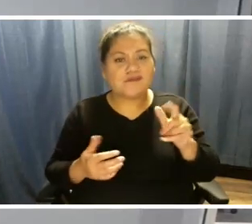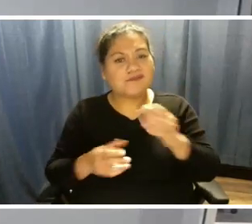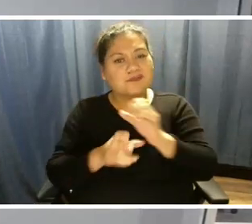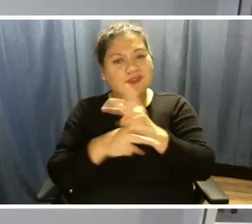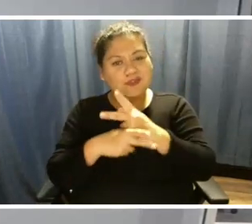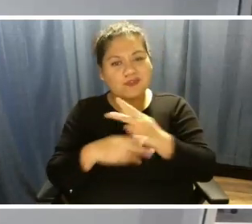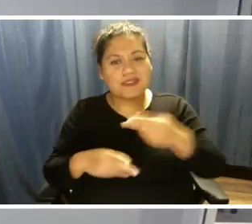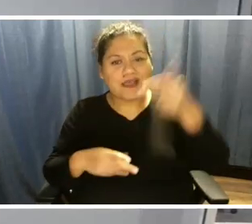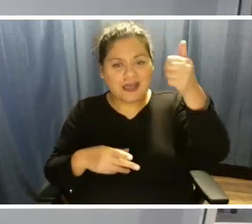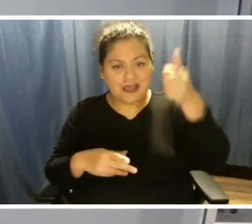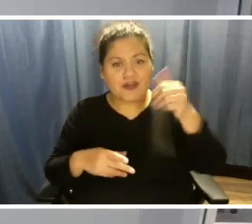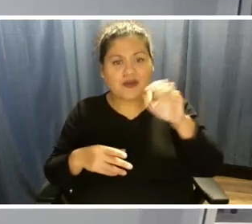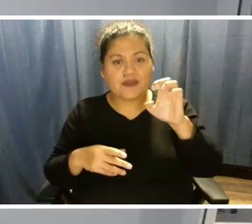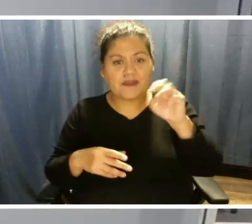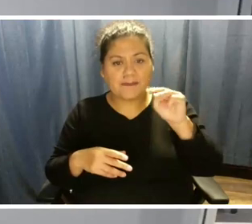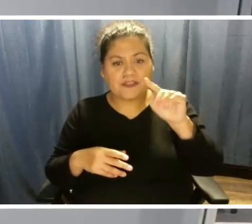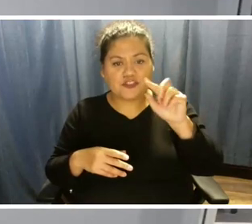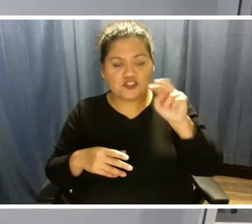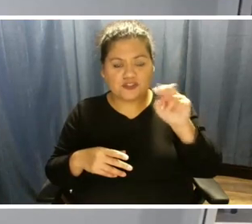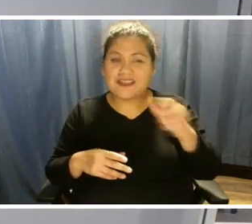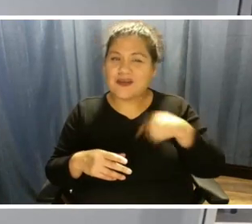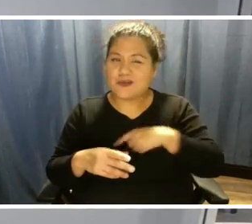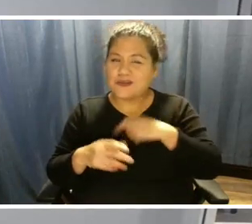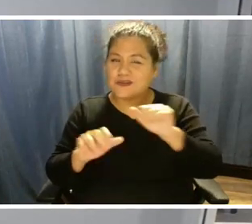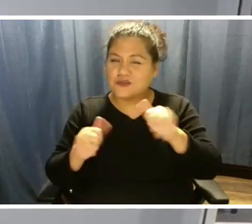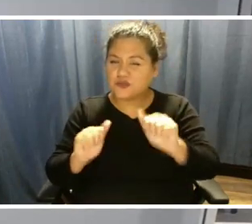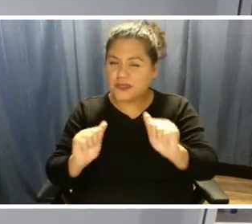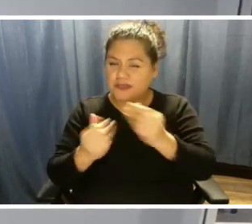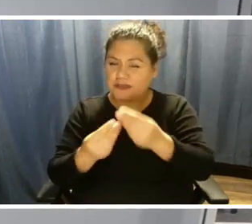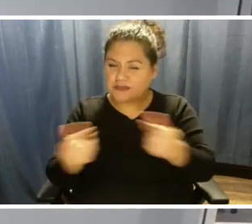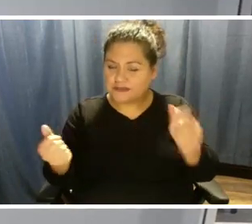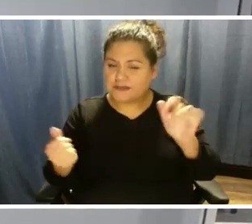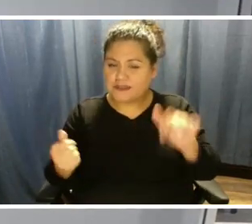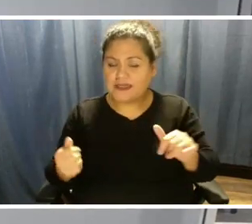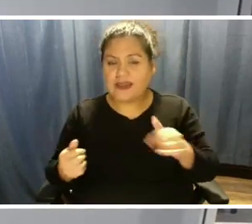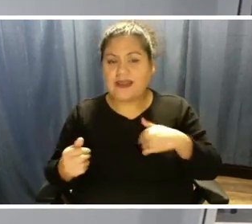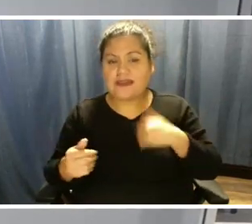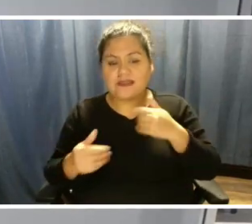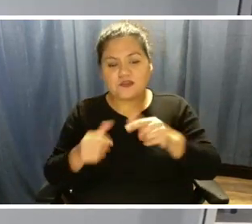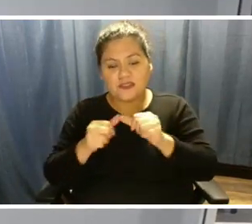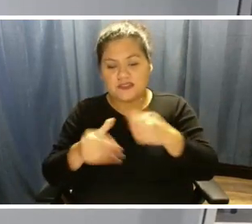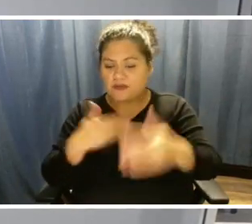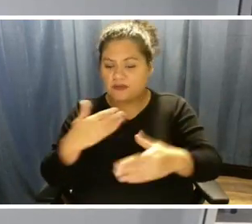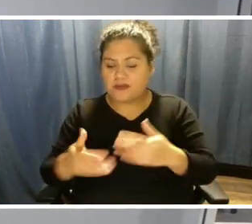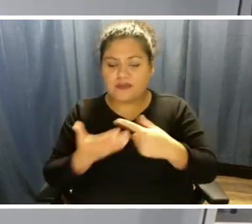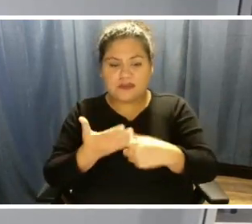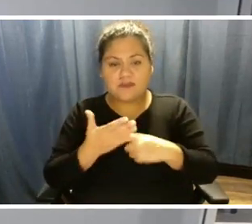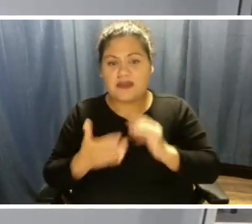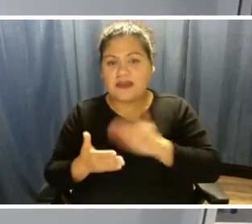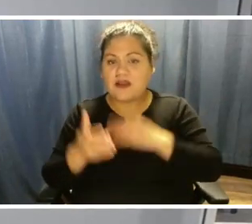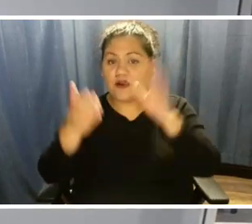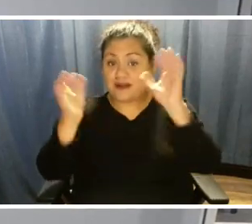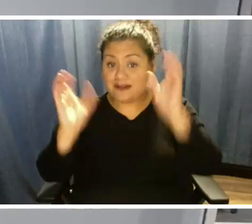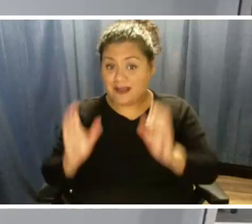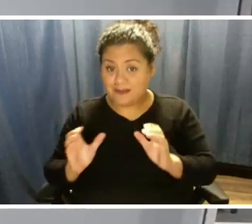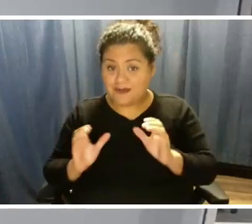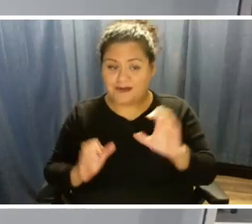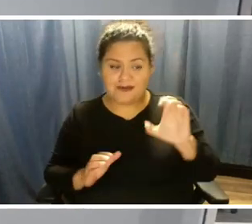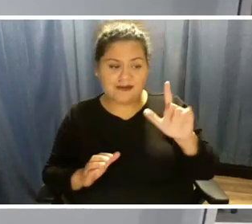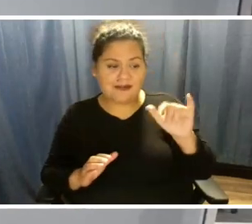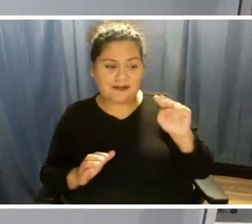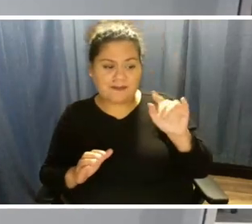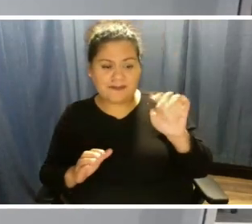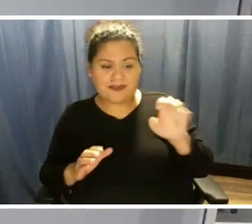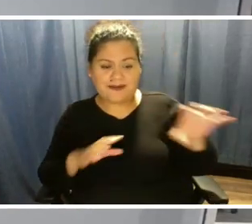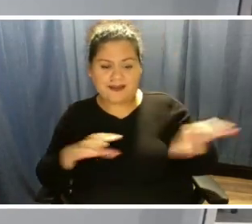we're working through today. And so, as we move forward and talk about our climate, excuse me, our climate action